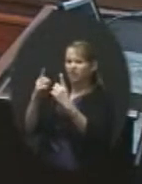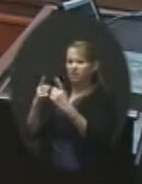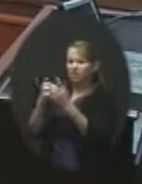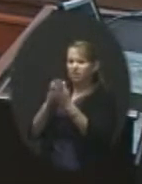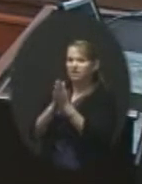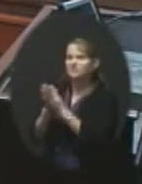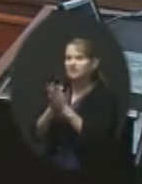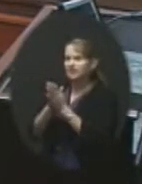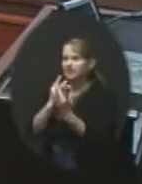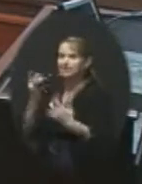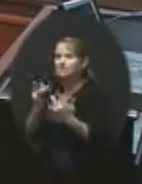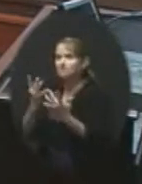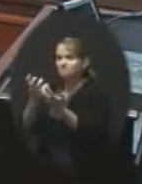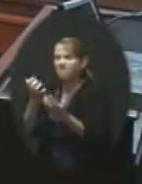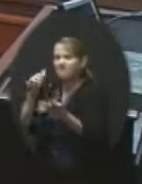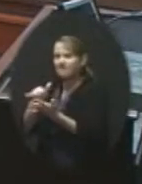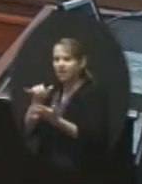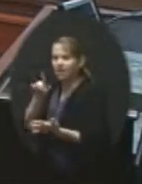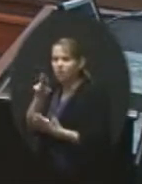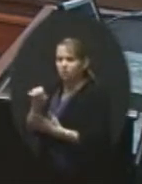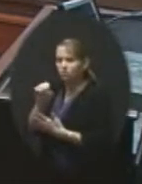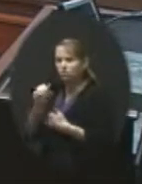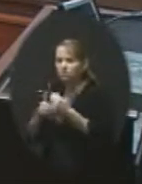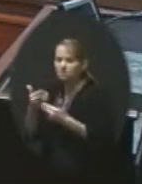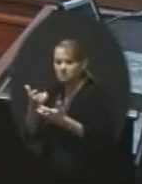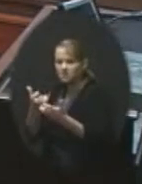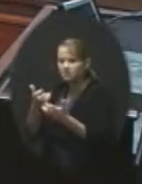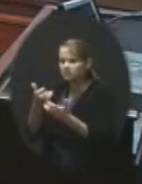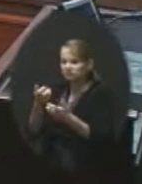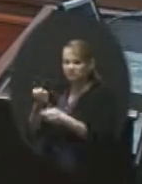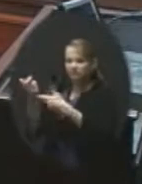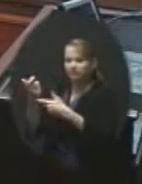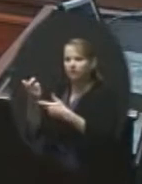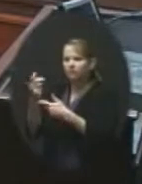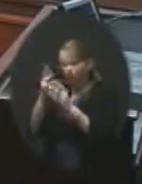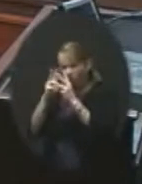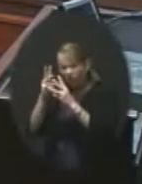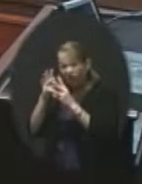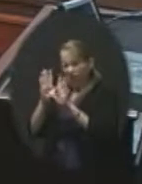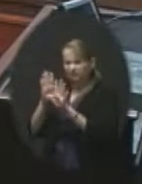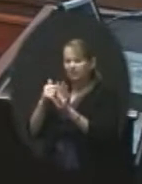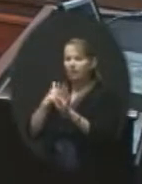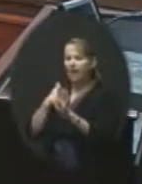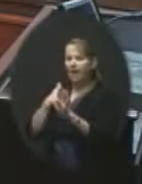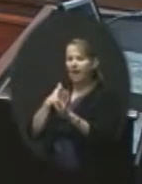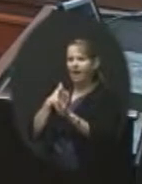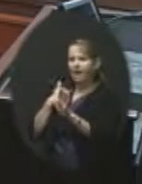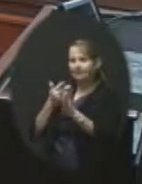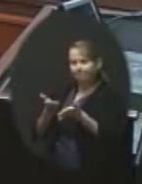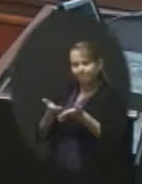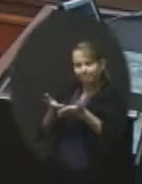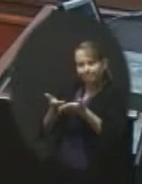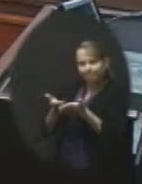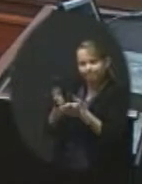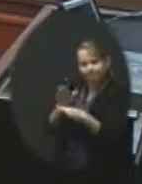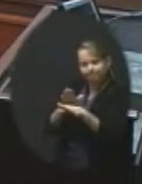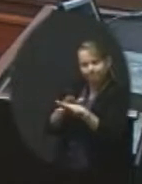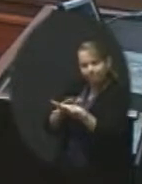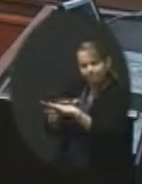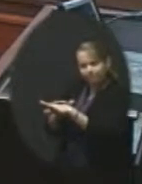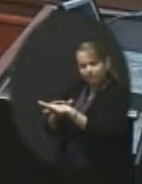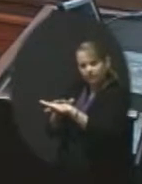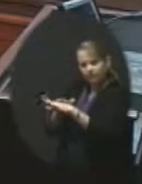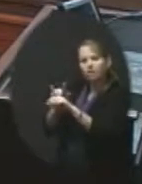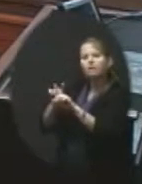to have that kind of wording. So, you know, I inject a note of caution, but I, it